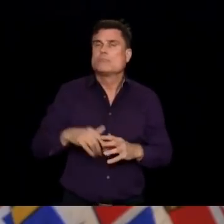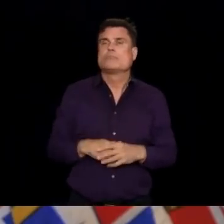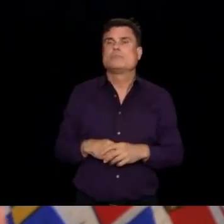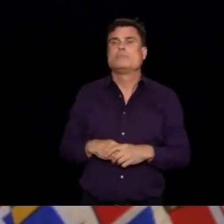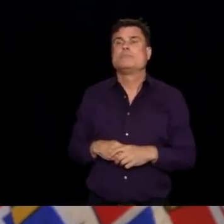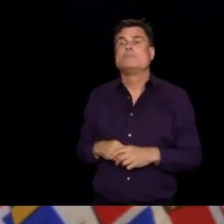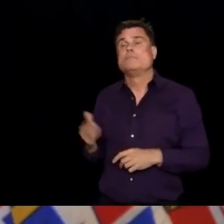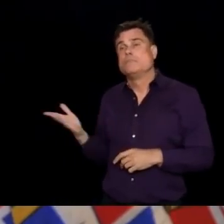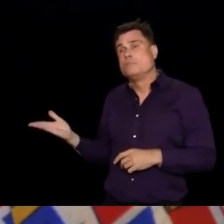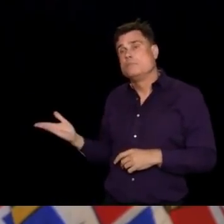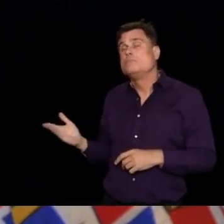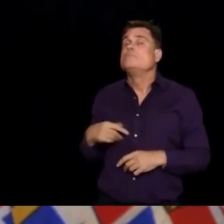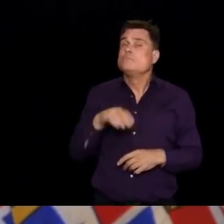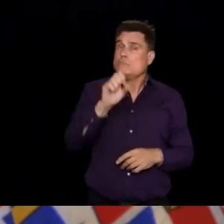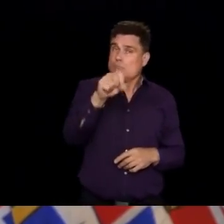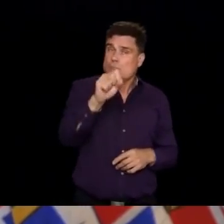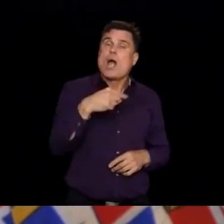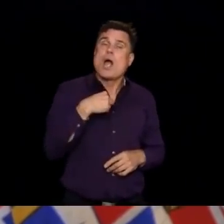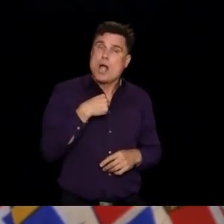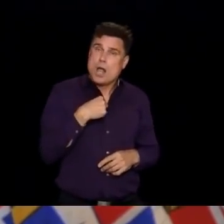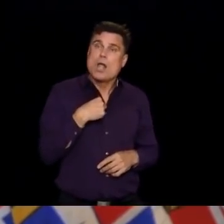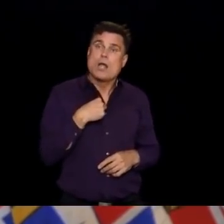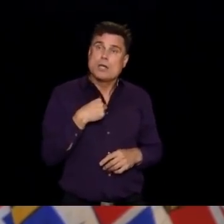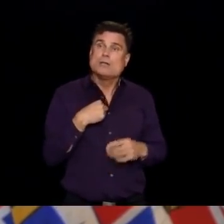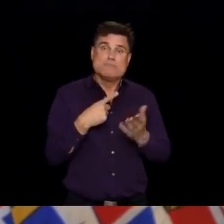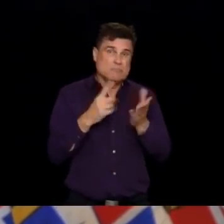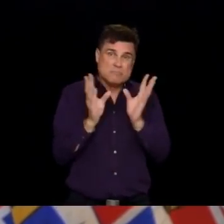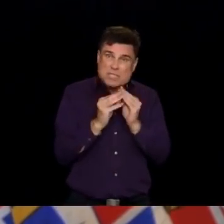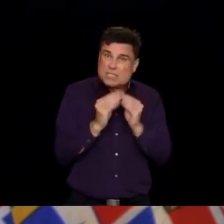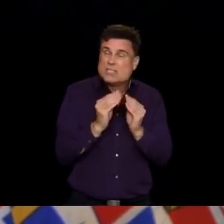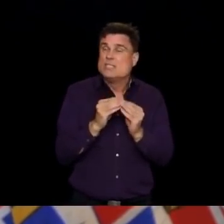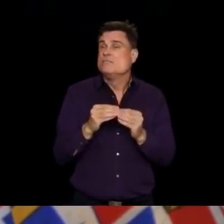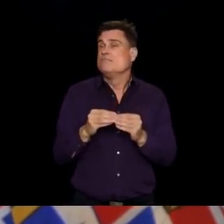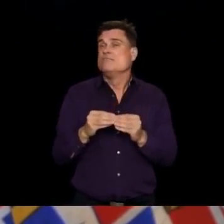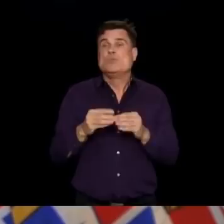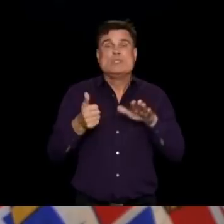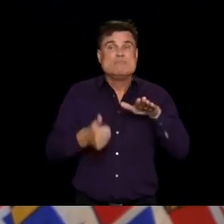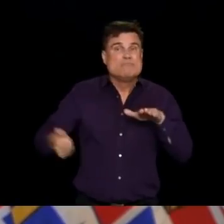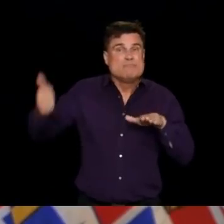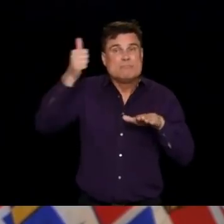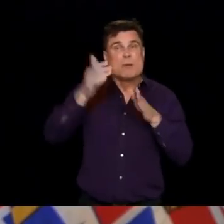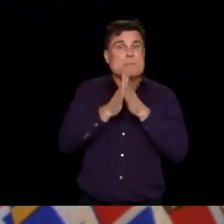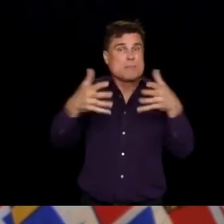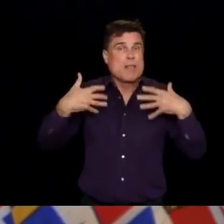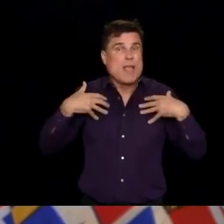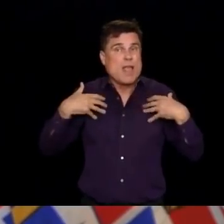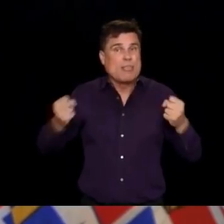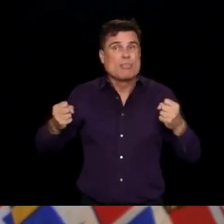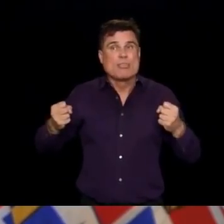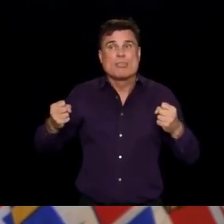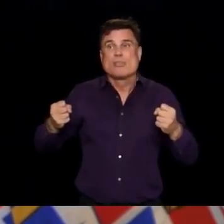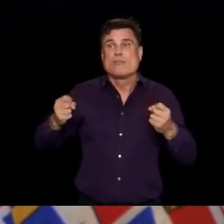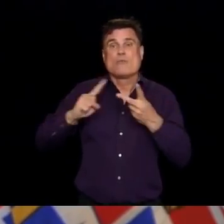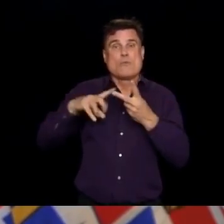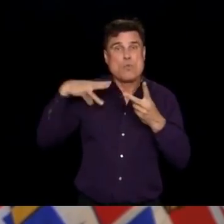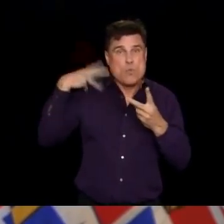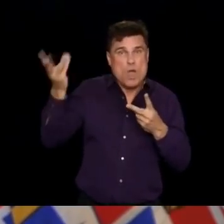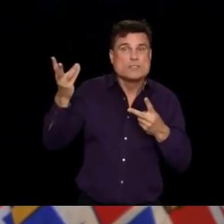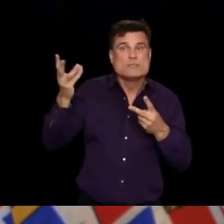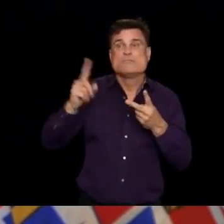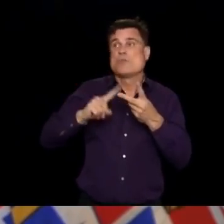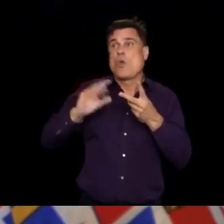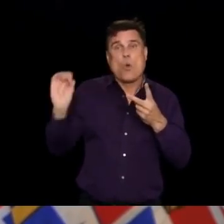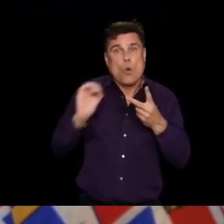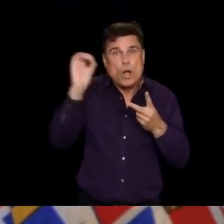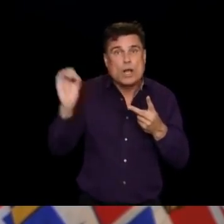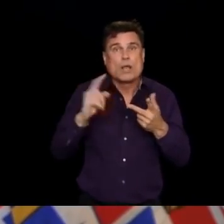Washington and Oregon and last week. But the short answer is no, we have not seen, so we follow up every